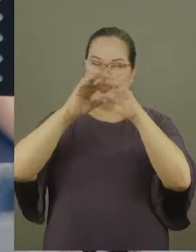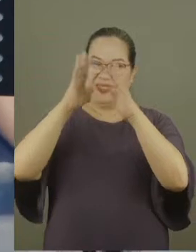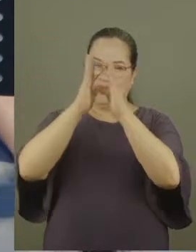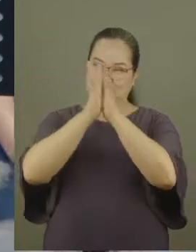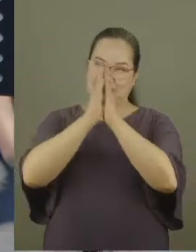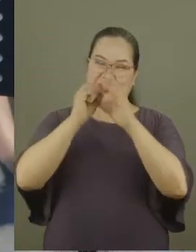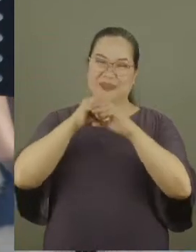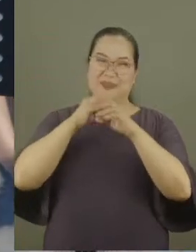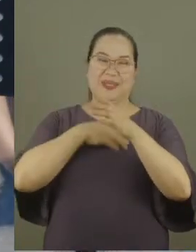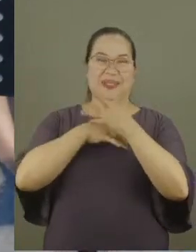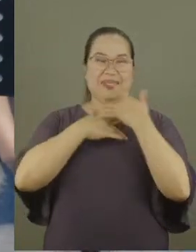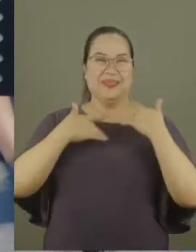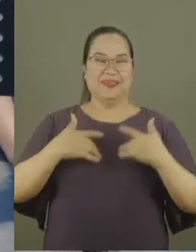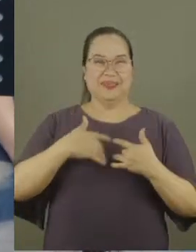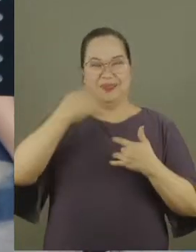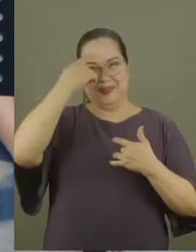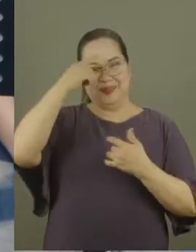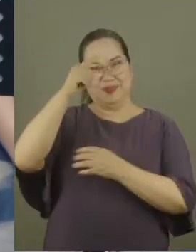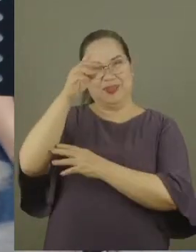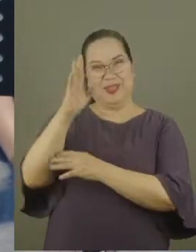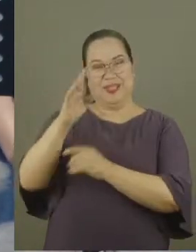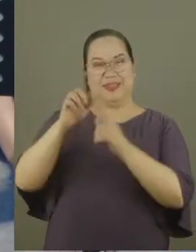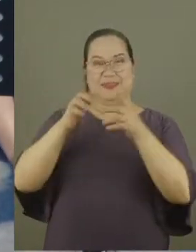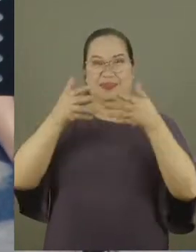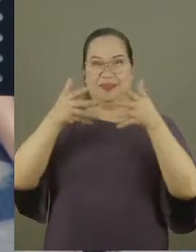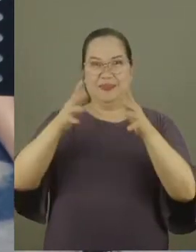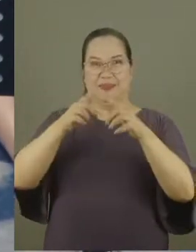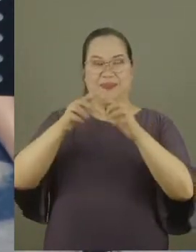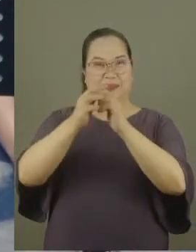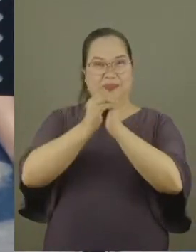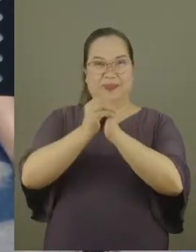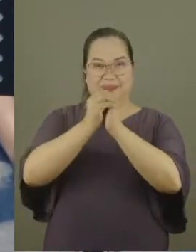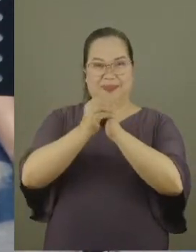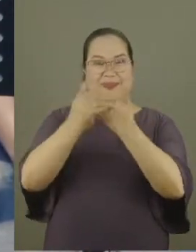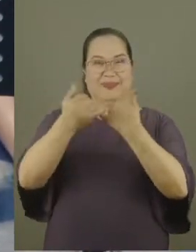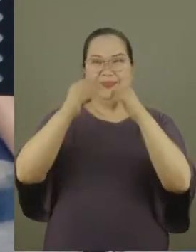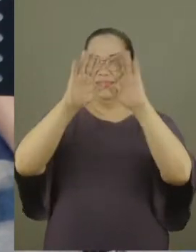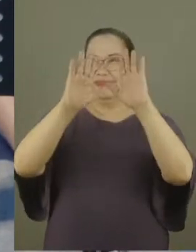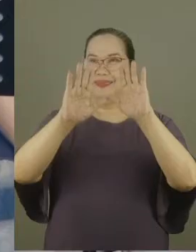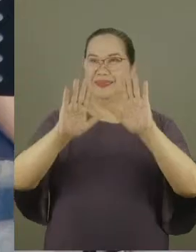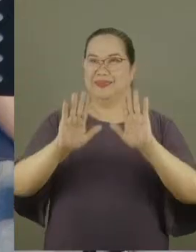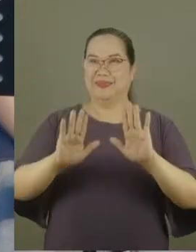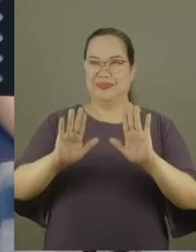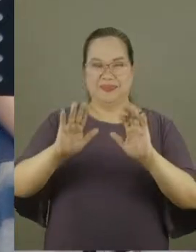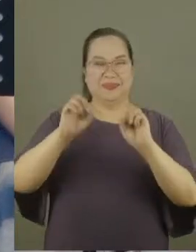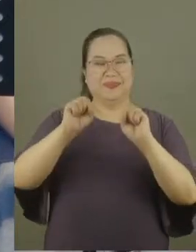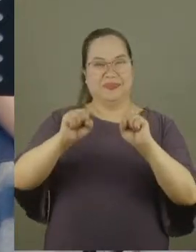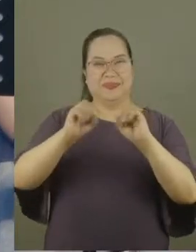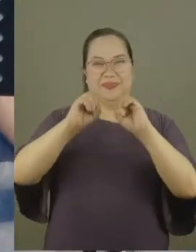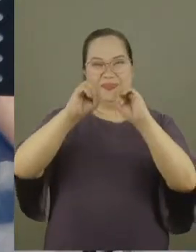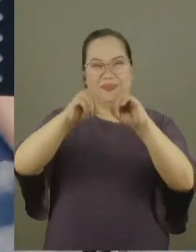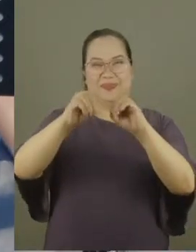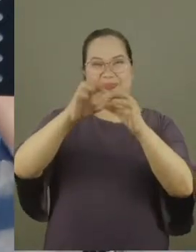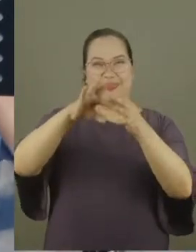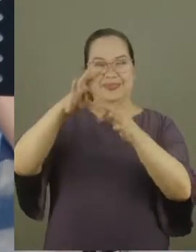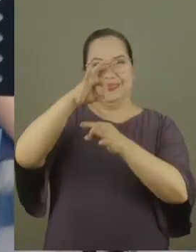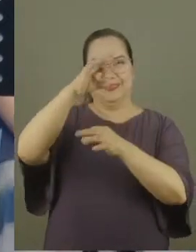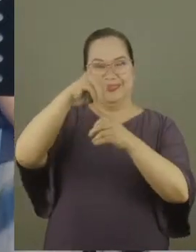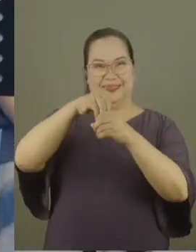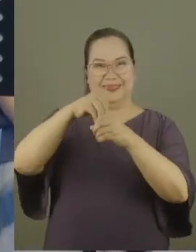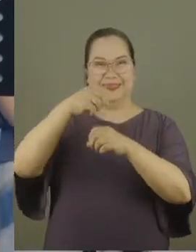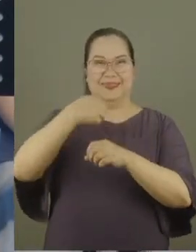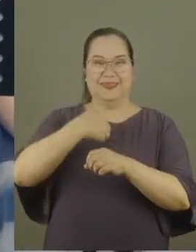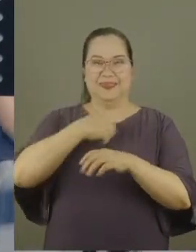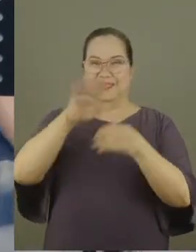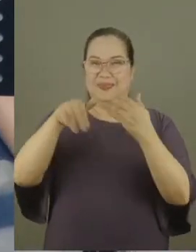heart, which is for God to allow me to worship Him this Sunday, that He may put His Spirit in me, wiping away